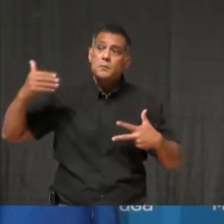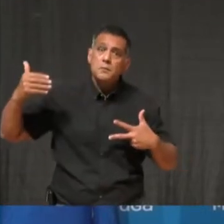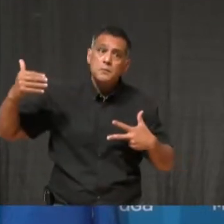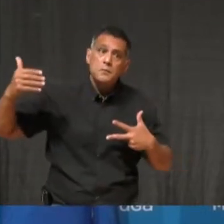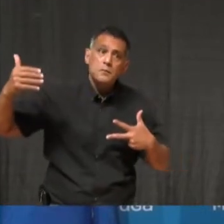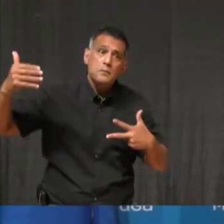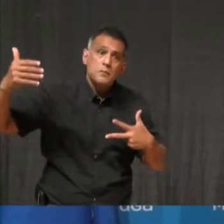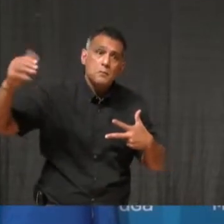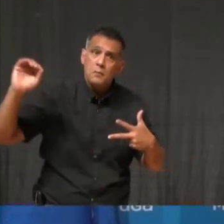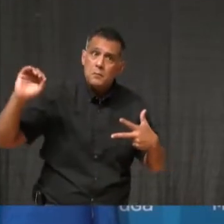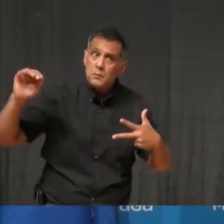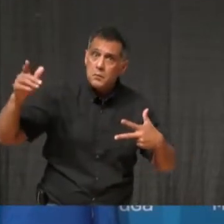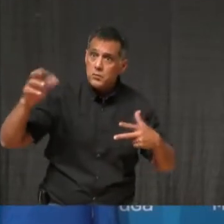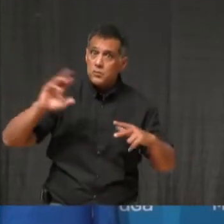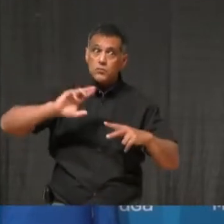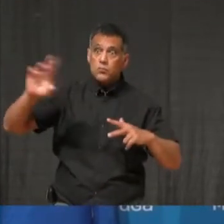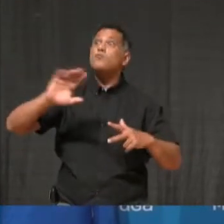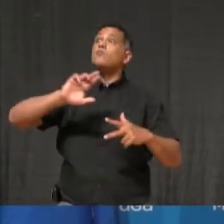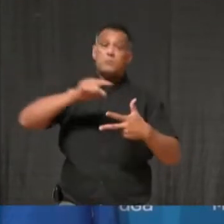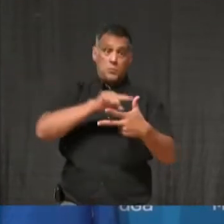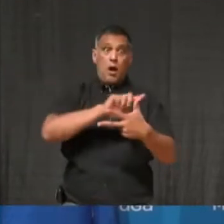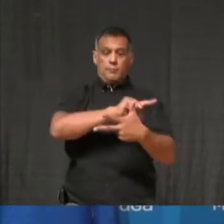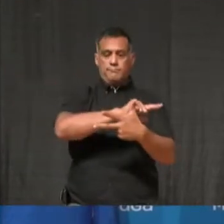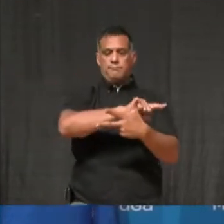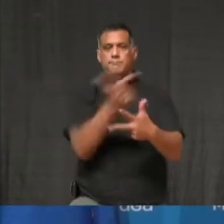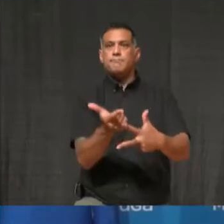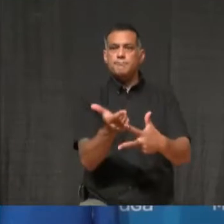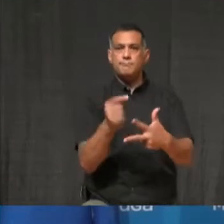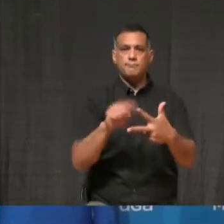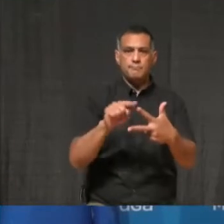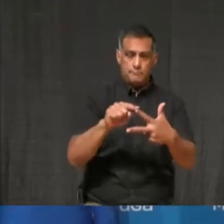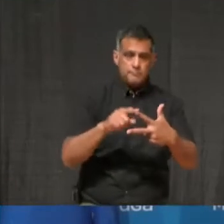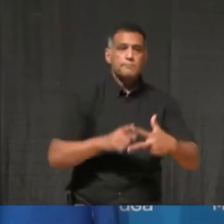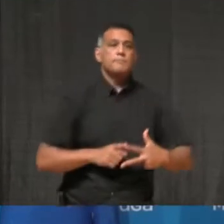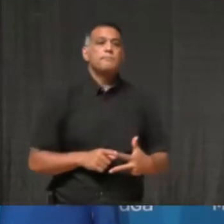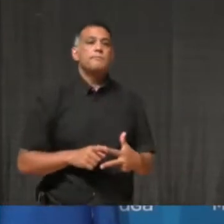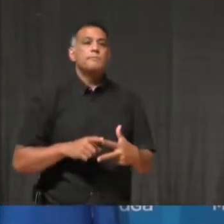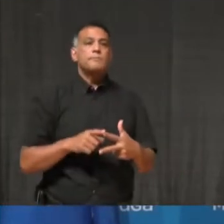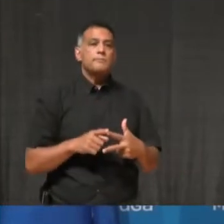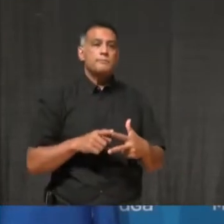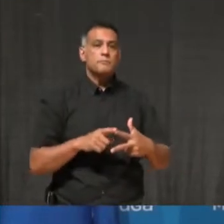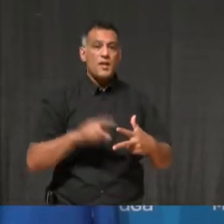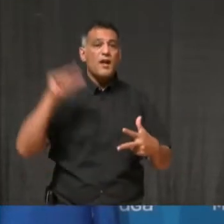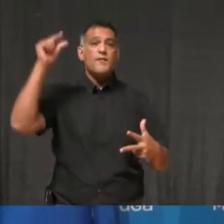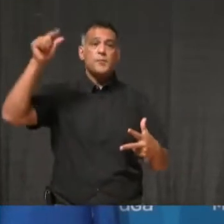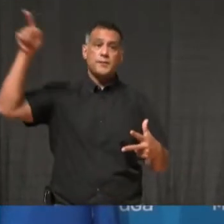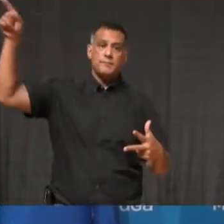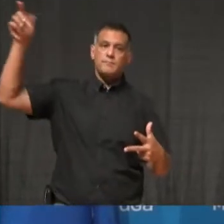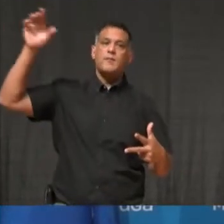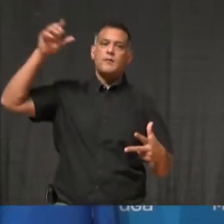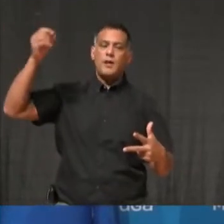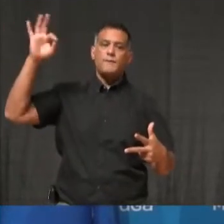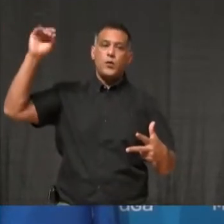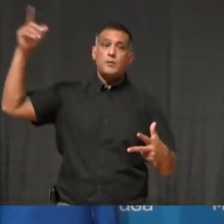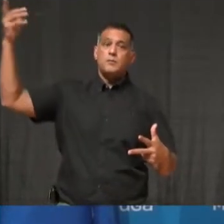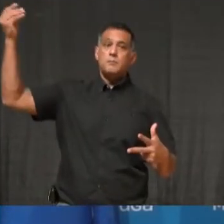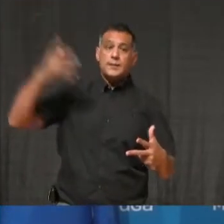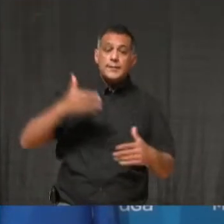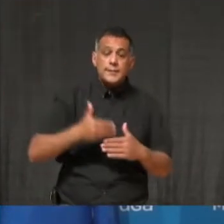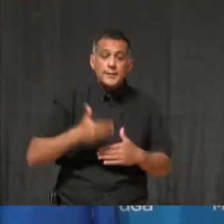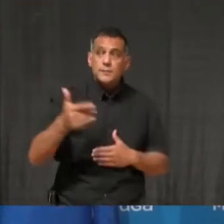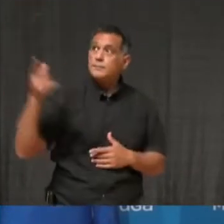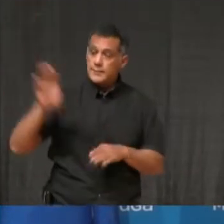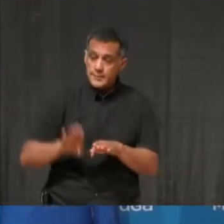Ultimately, it will be up to our public health officials to recommend next steps, depending on our pandemic